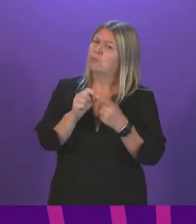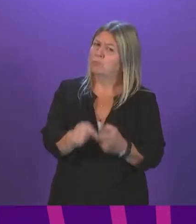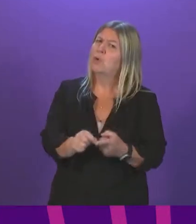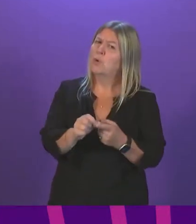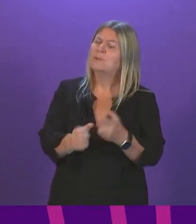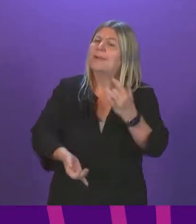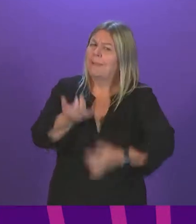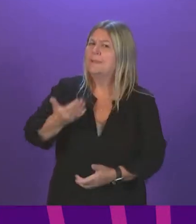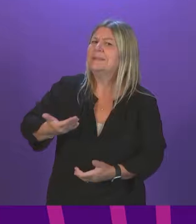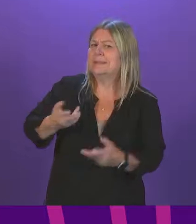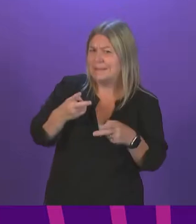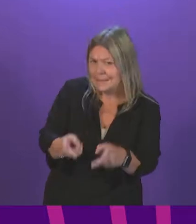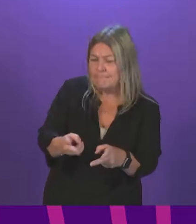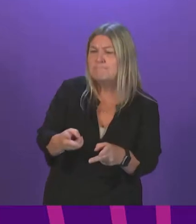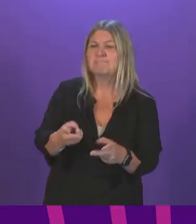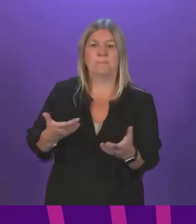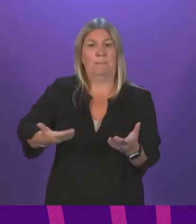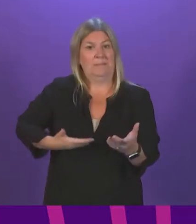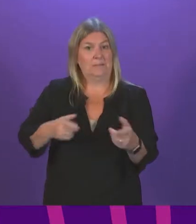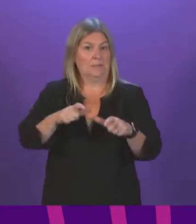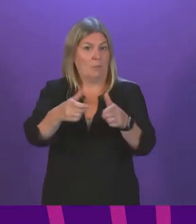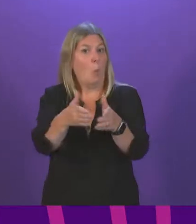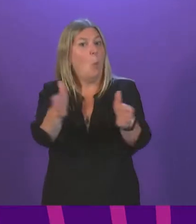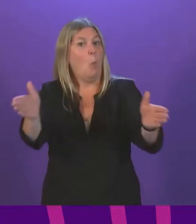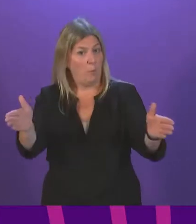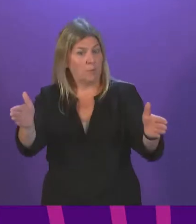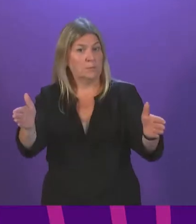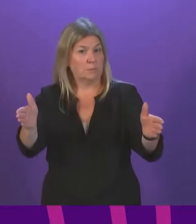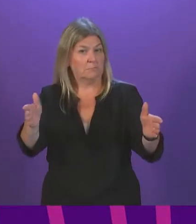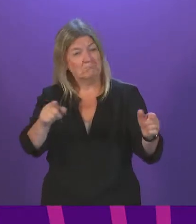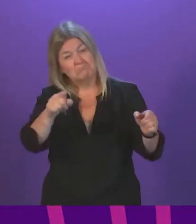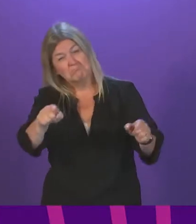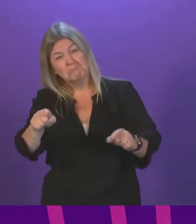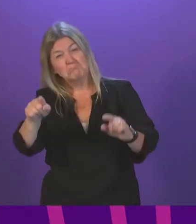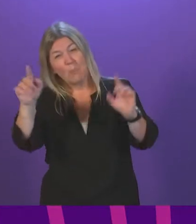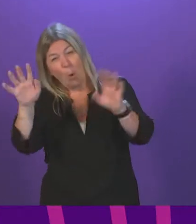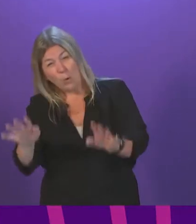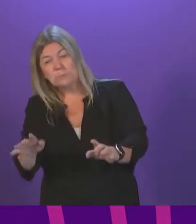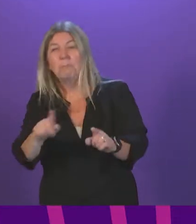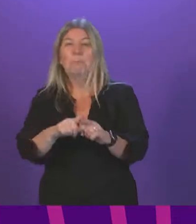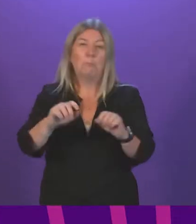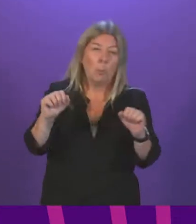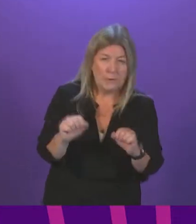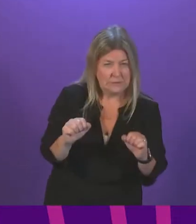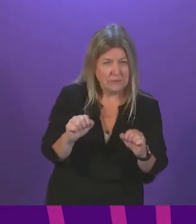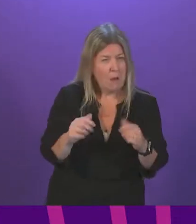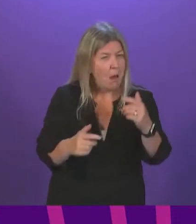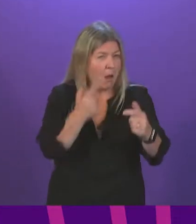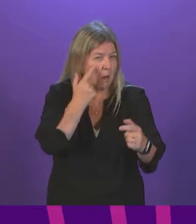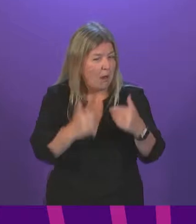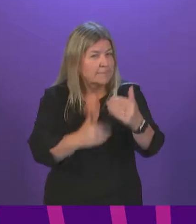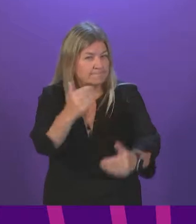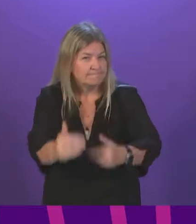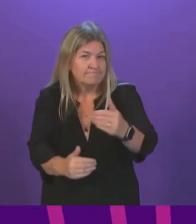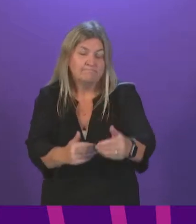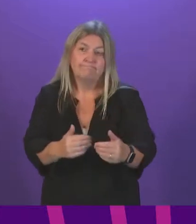businesses to remain open and prevent further restrictions as we head into autumn and winter. The measures we take forward have got to be